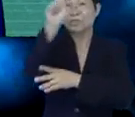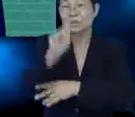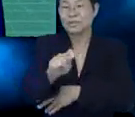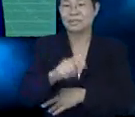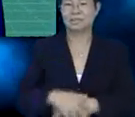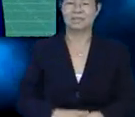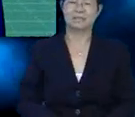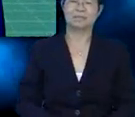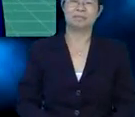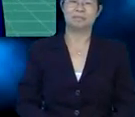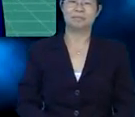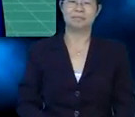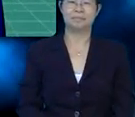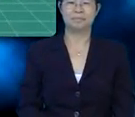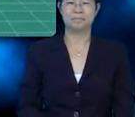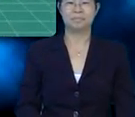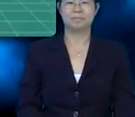Then try this quiz.